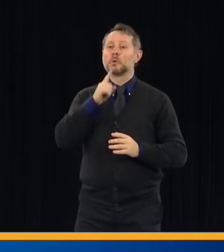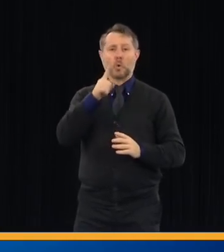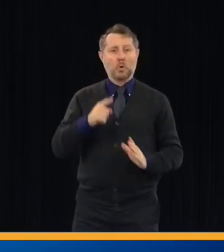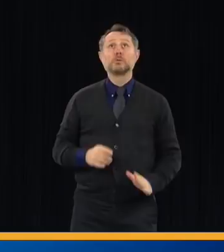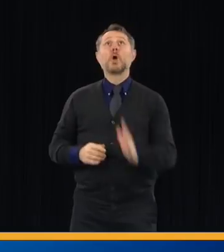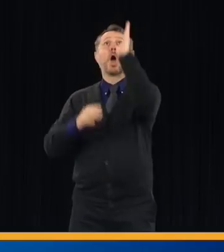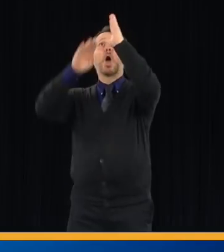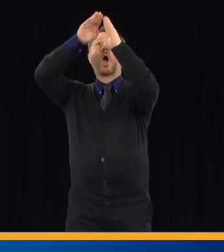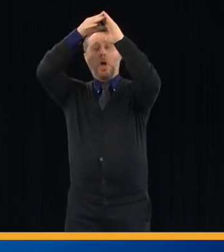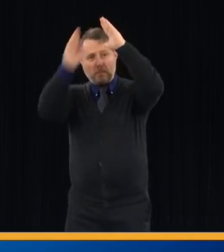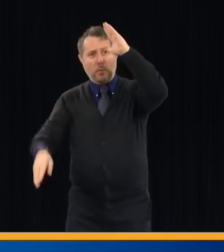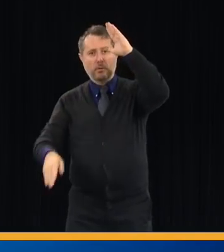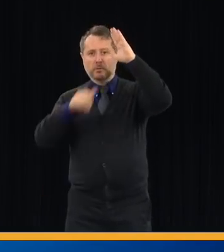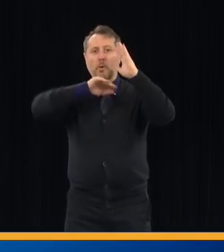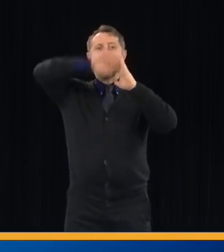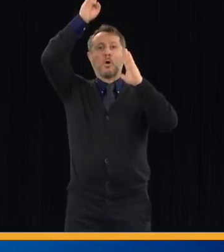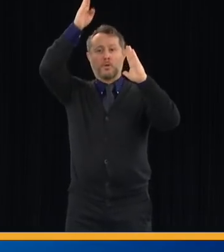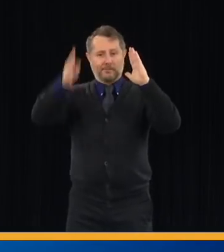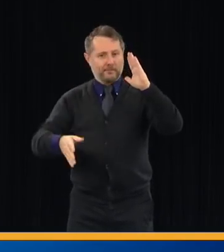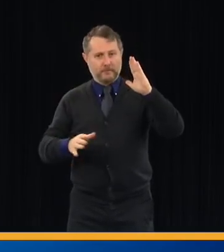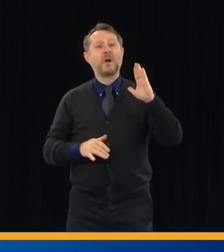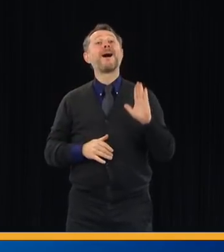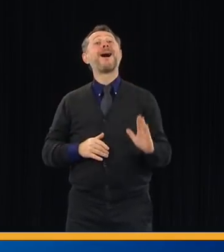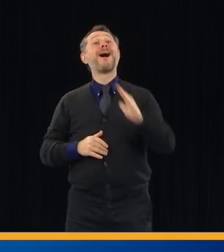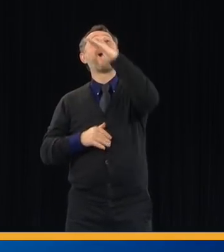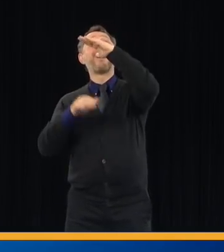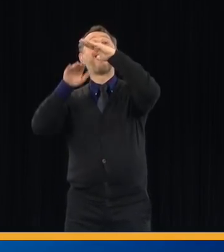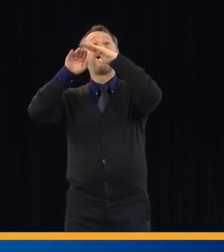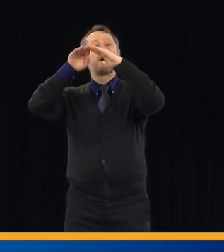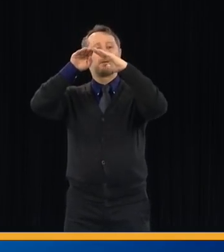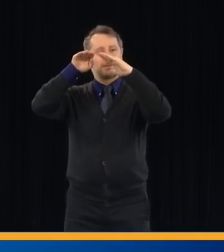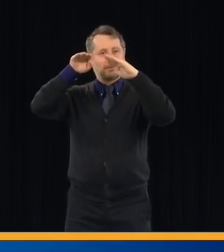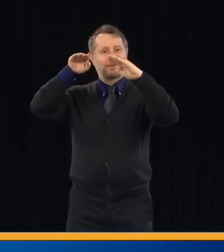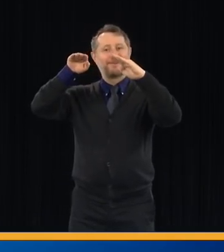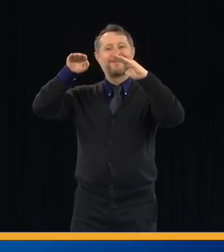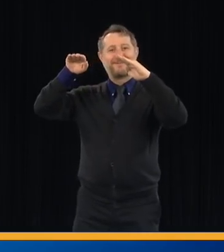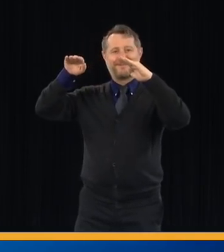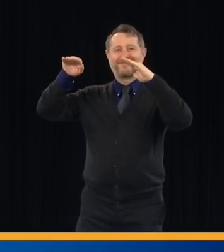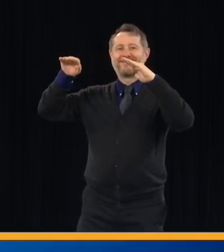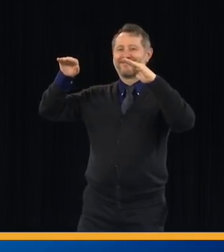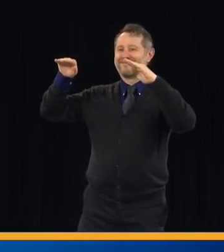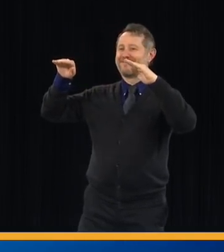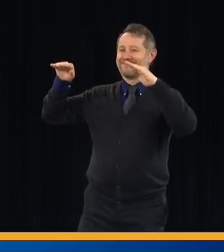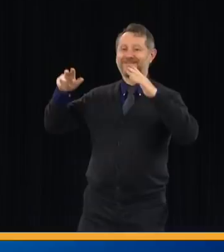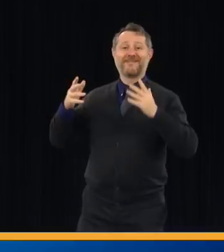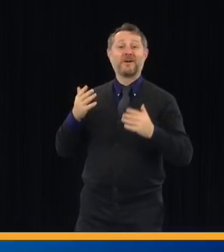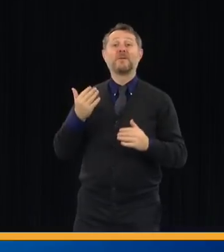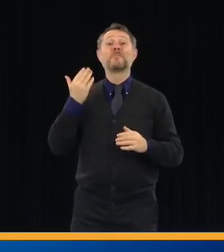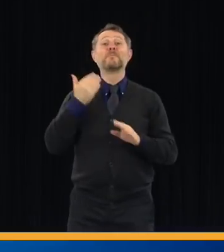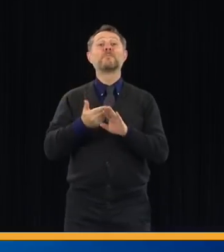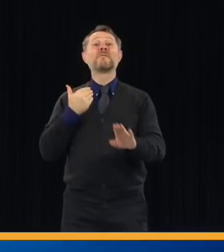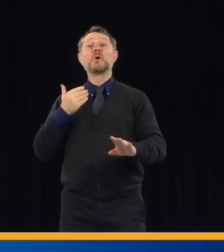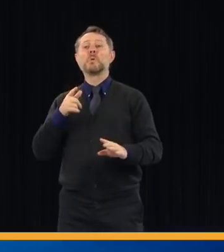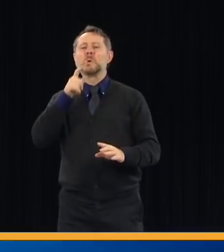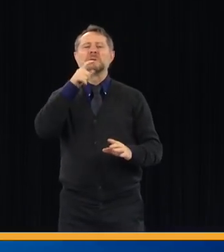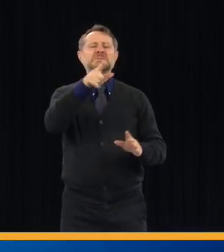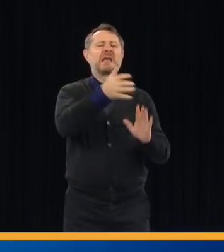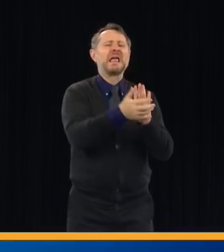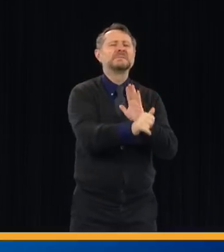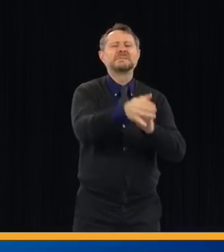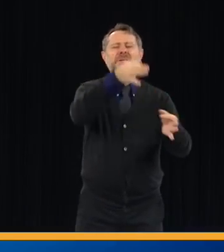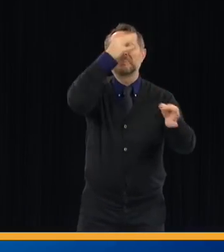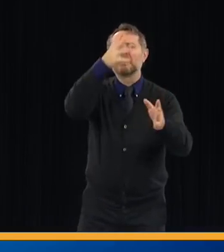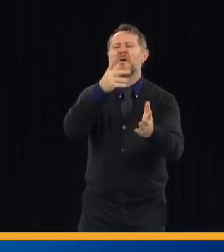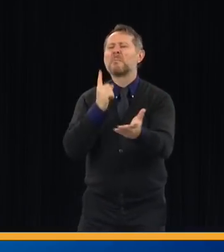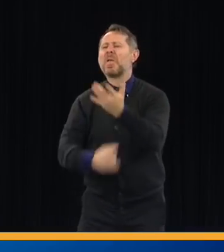plateau, and you see that line flattening, and that's what the experts were talking about, that it might have been a